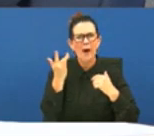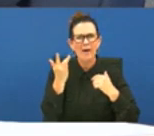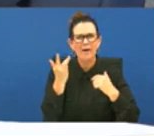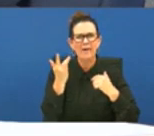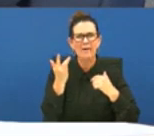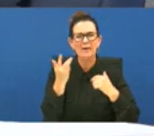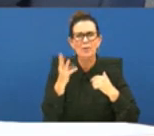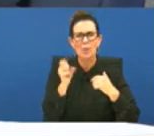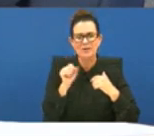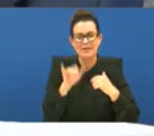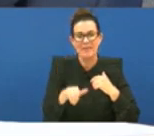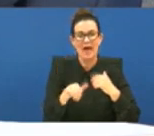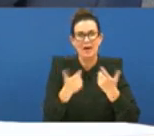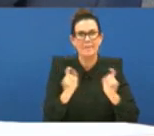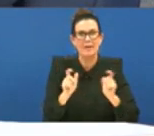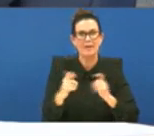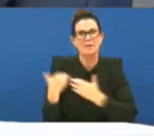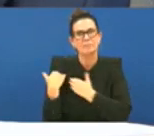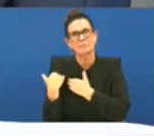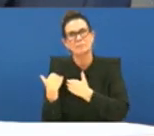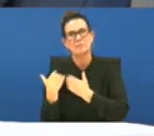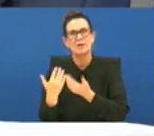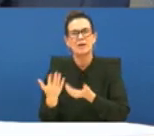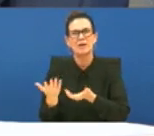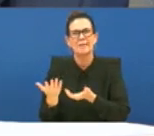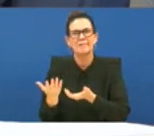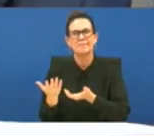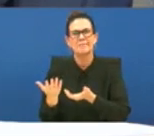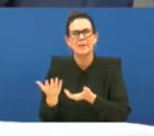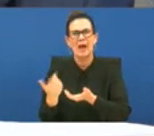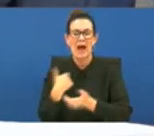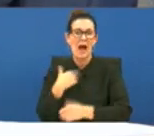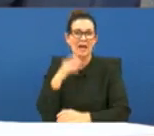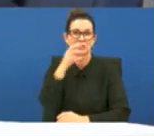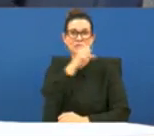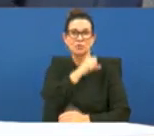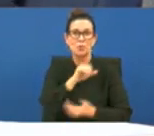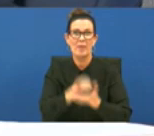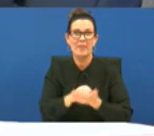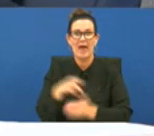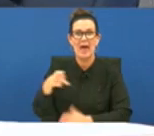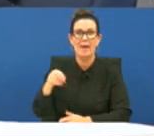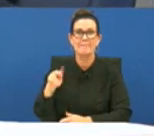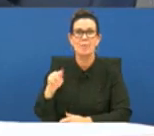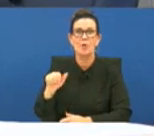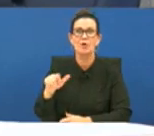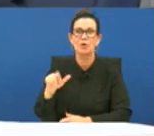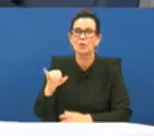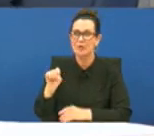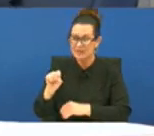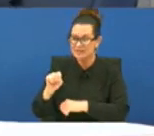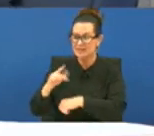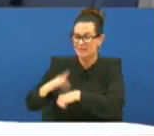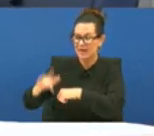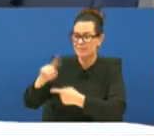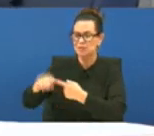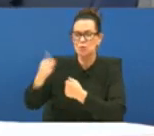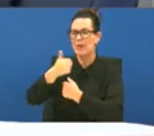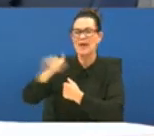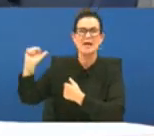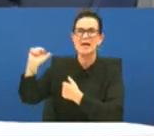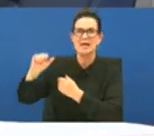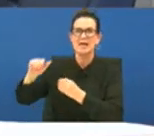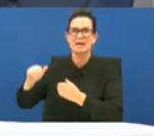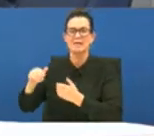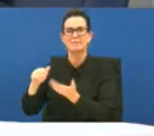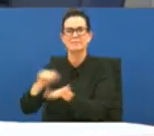was that such a burden i mean i guess as i assume that portal is available to any providers why was there a